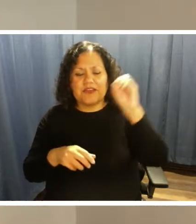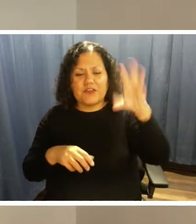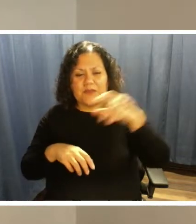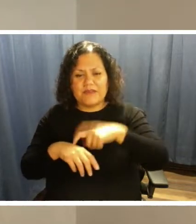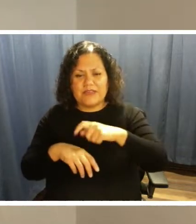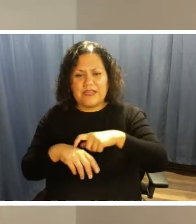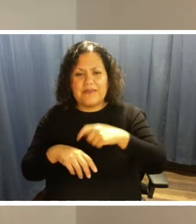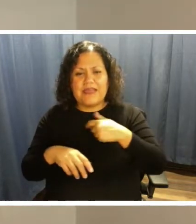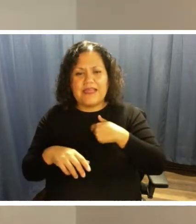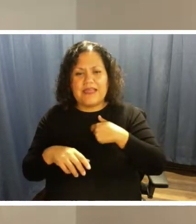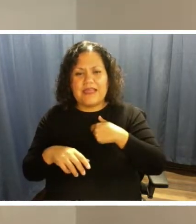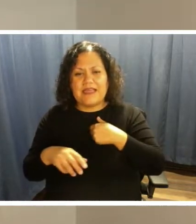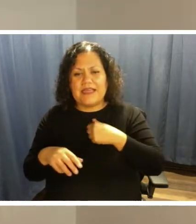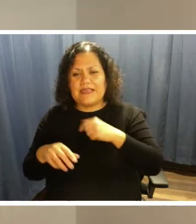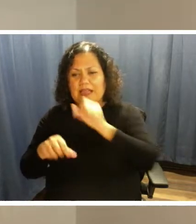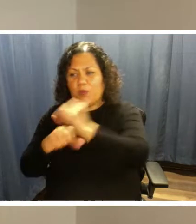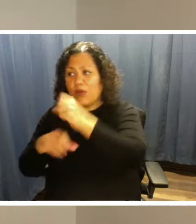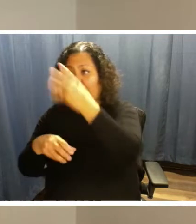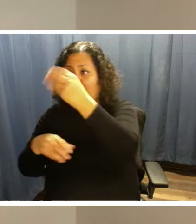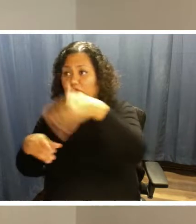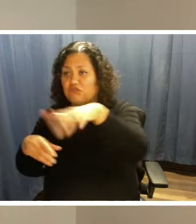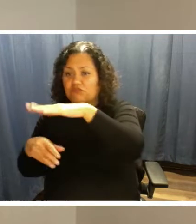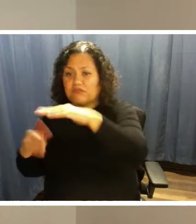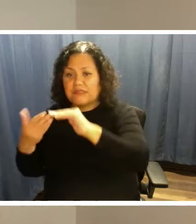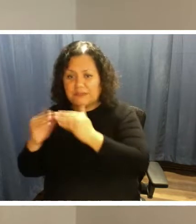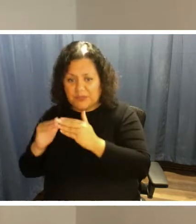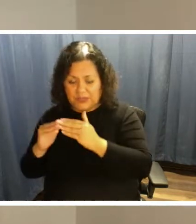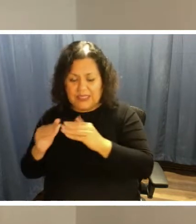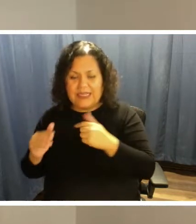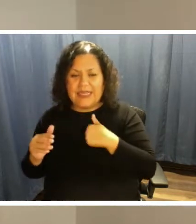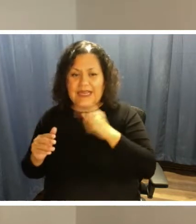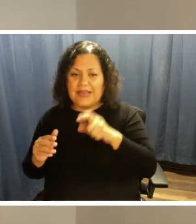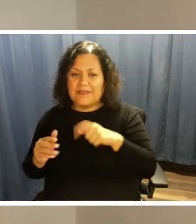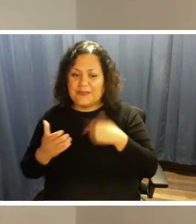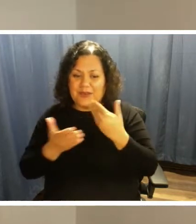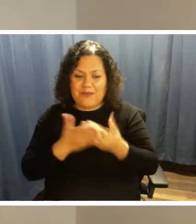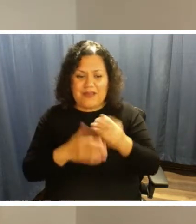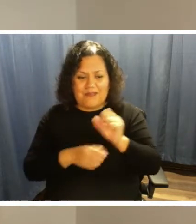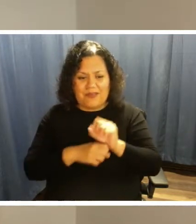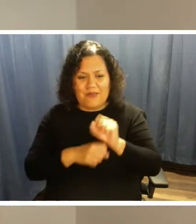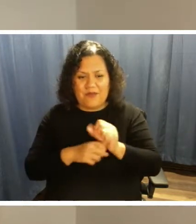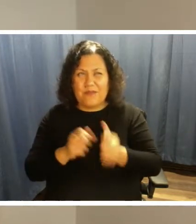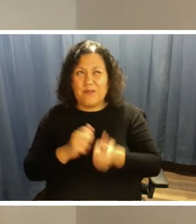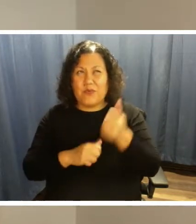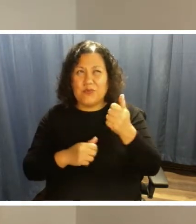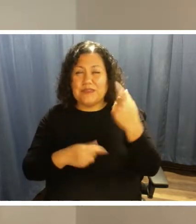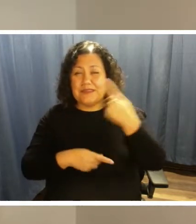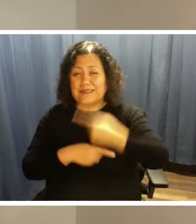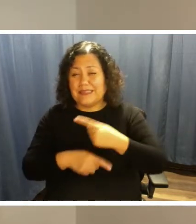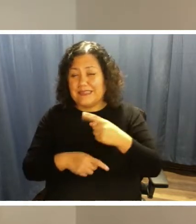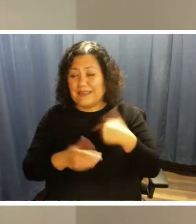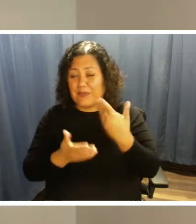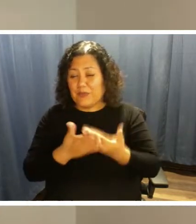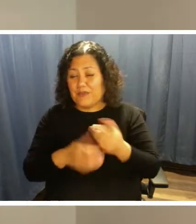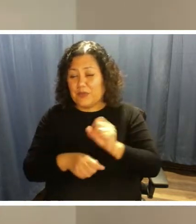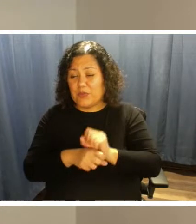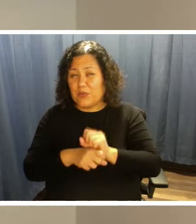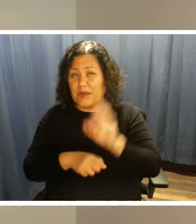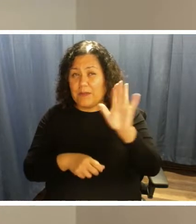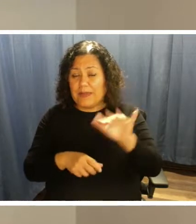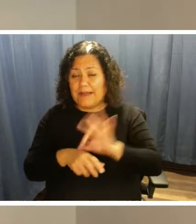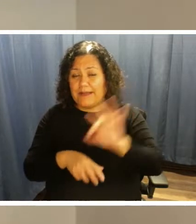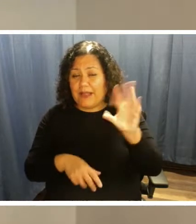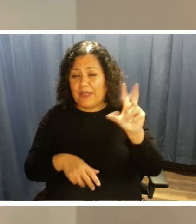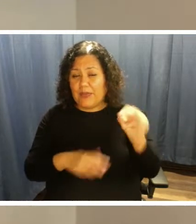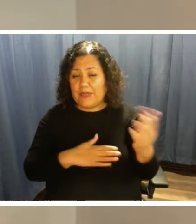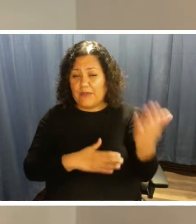out in the community, and I have to be at work most days by 930 in